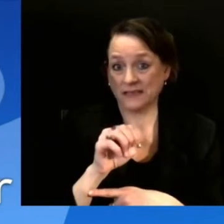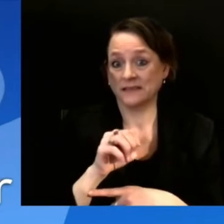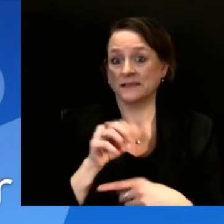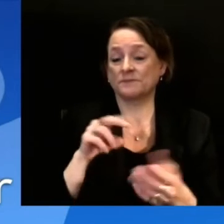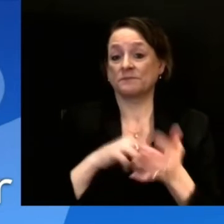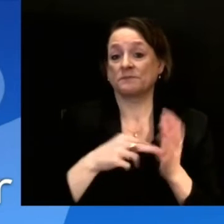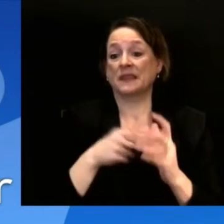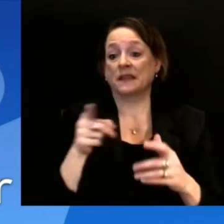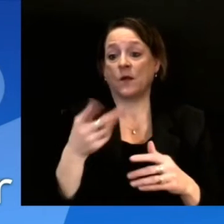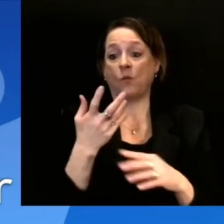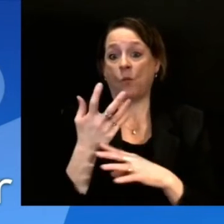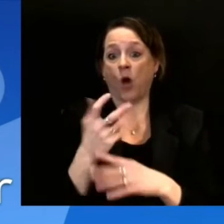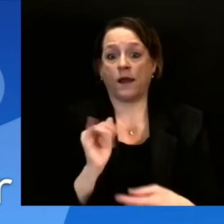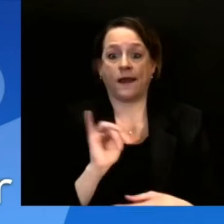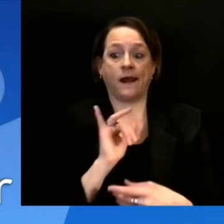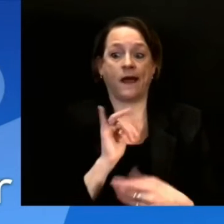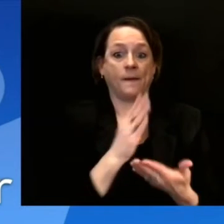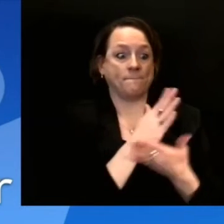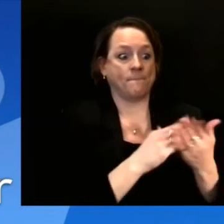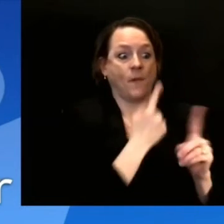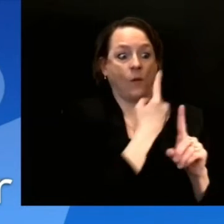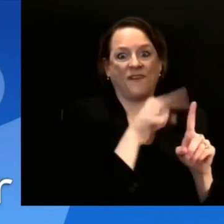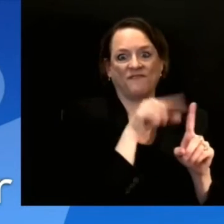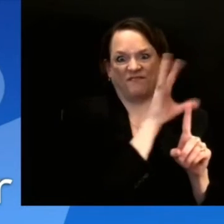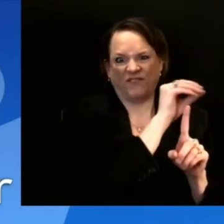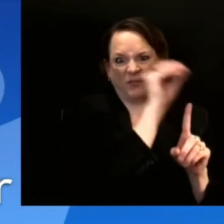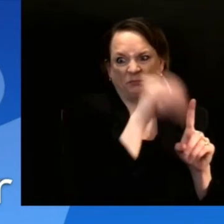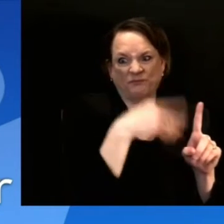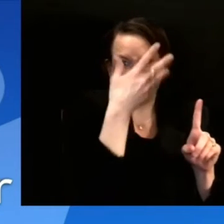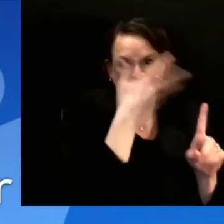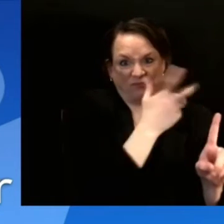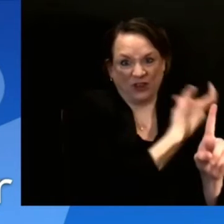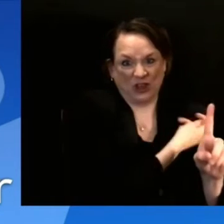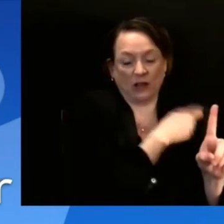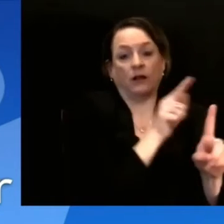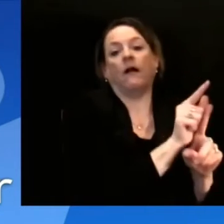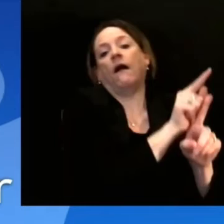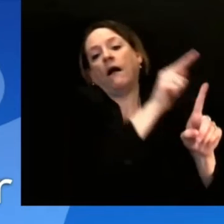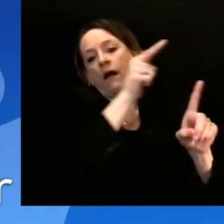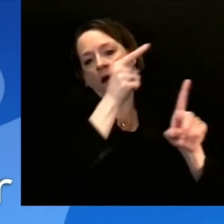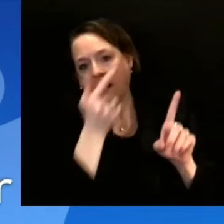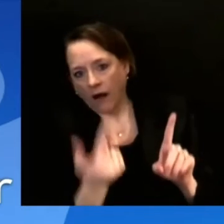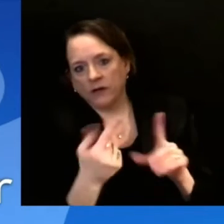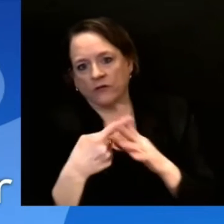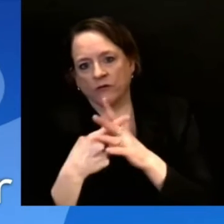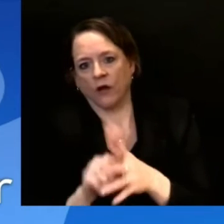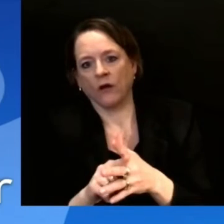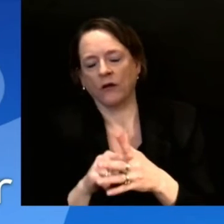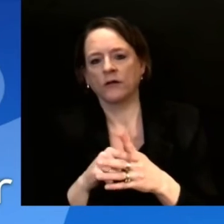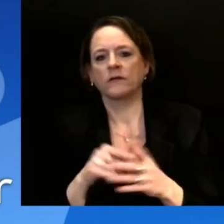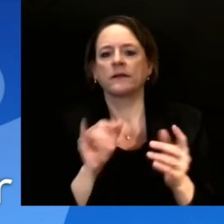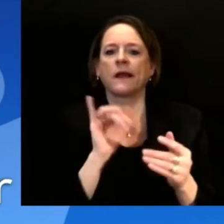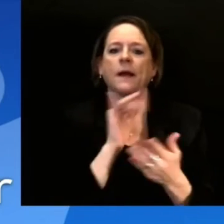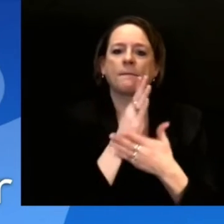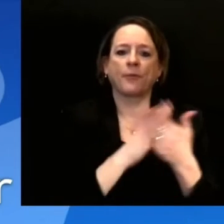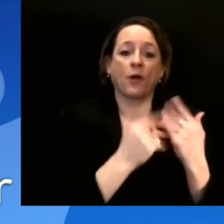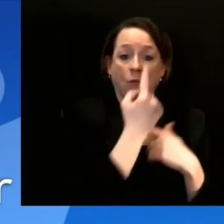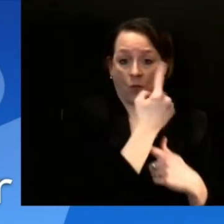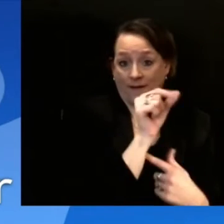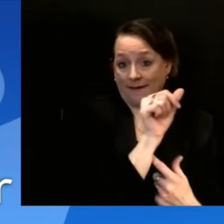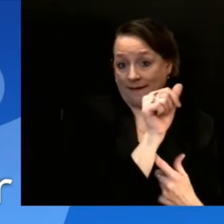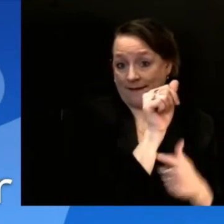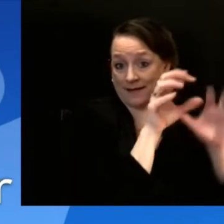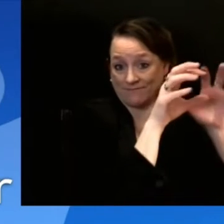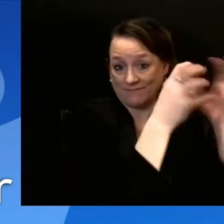completed. So I was wondering as far as phase 1a is concerned, the healthcare workers and long-term care residents. Is the